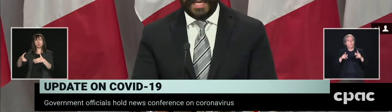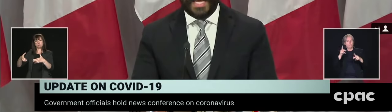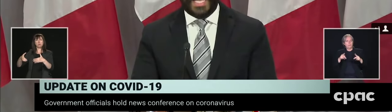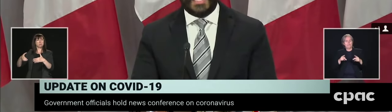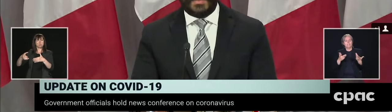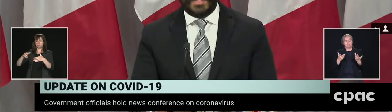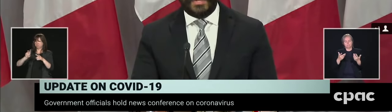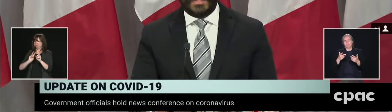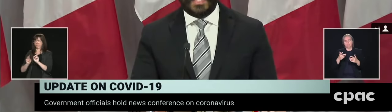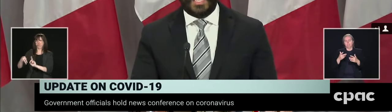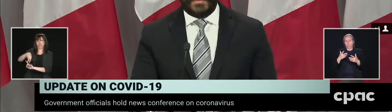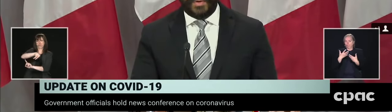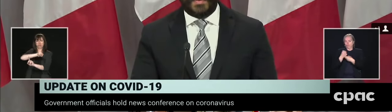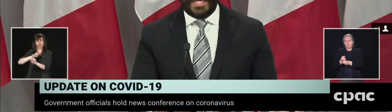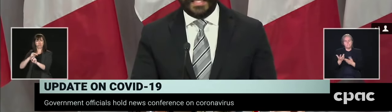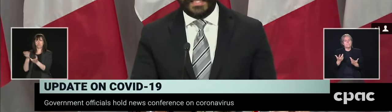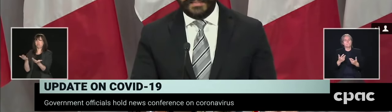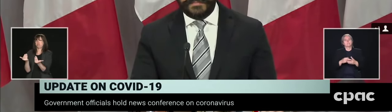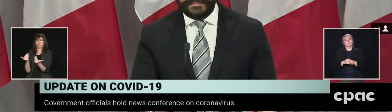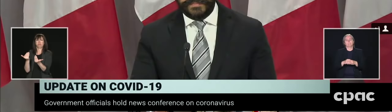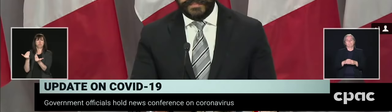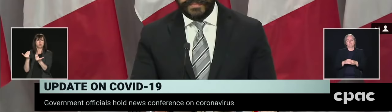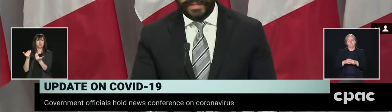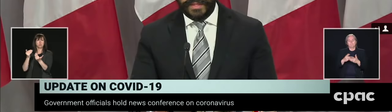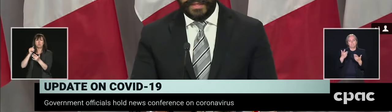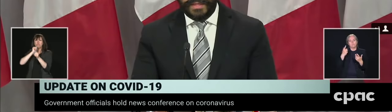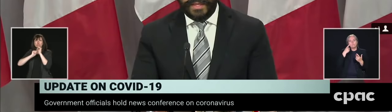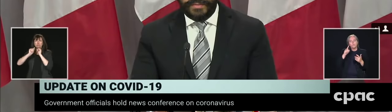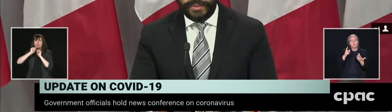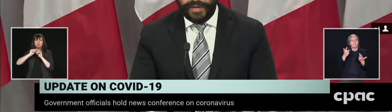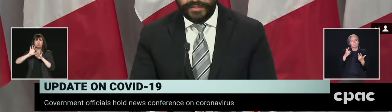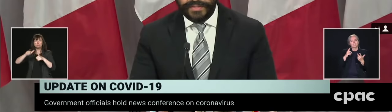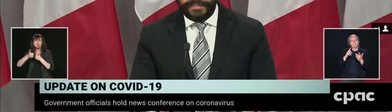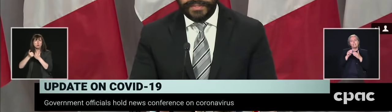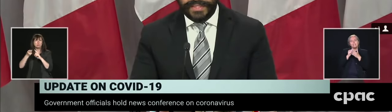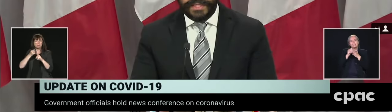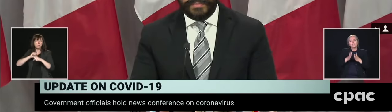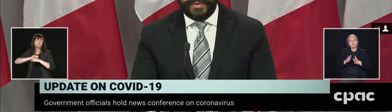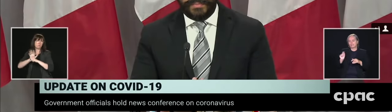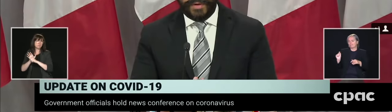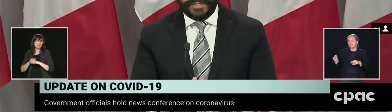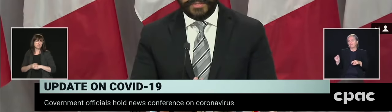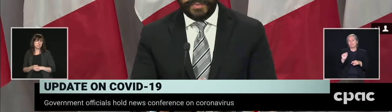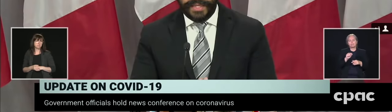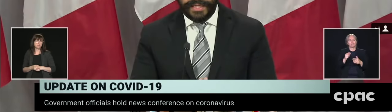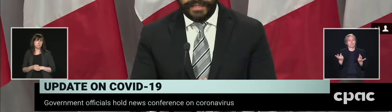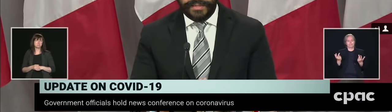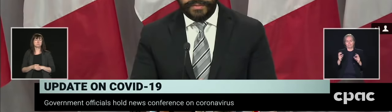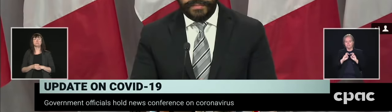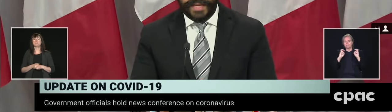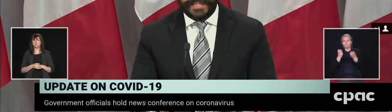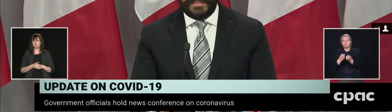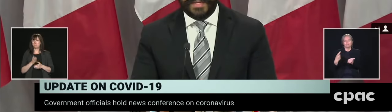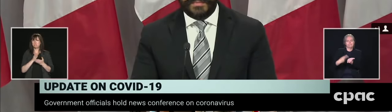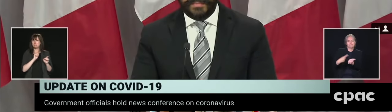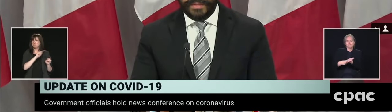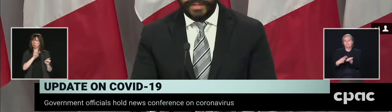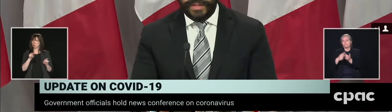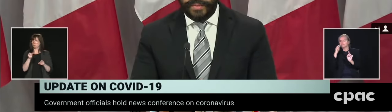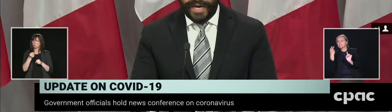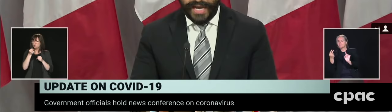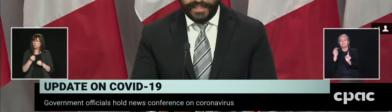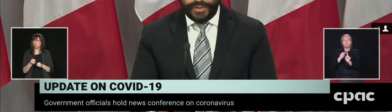facing as a result of COVID-19. In response to some particular pressures related to the pandemic,